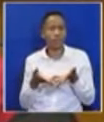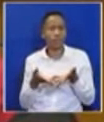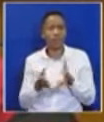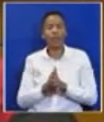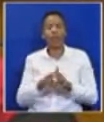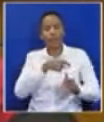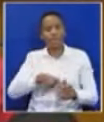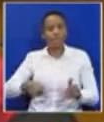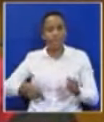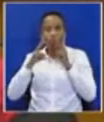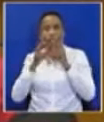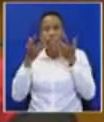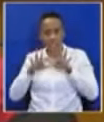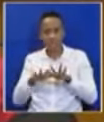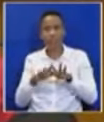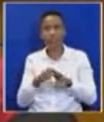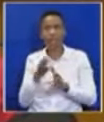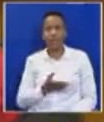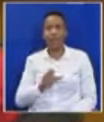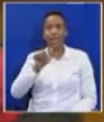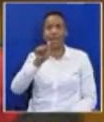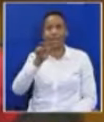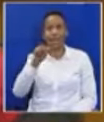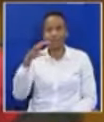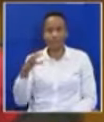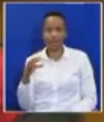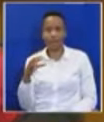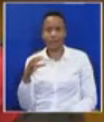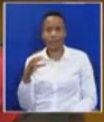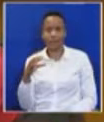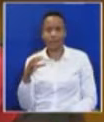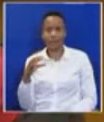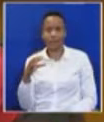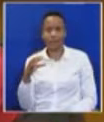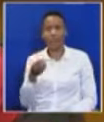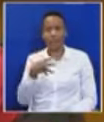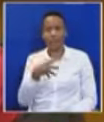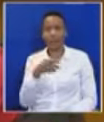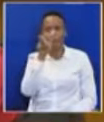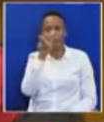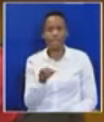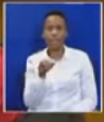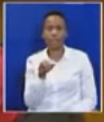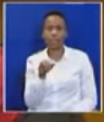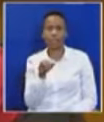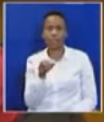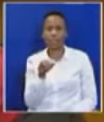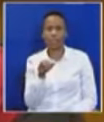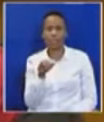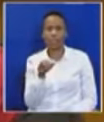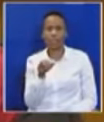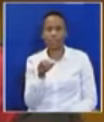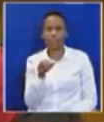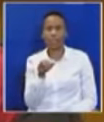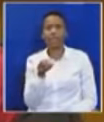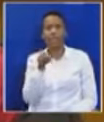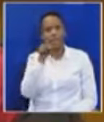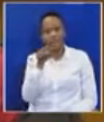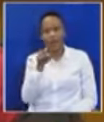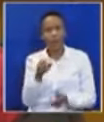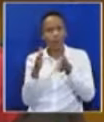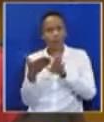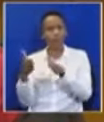saw it fit to have someone as in president, a person who has condemned as widows more than 34